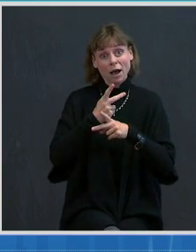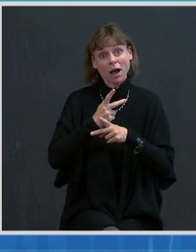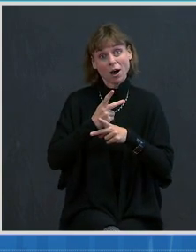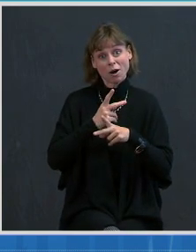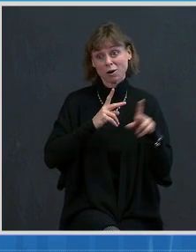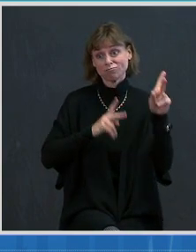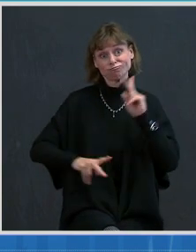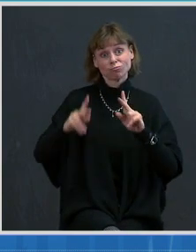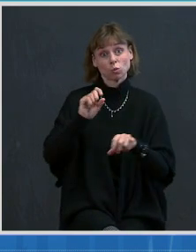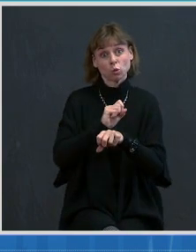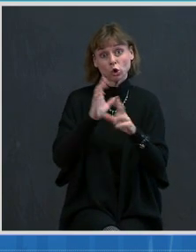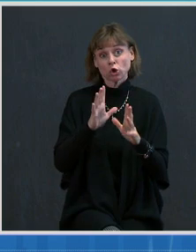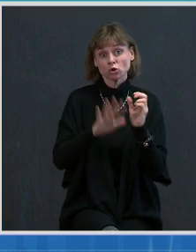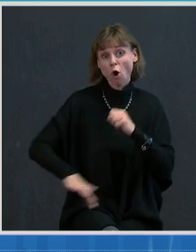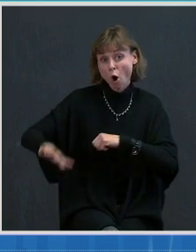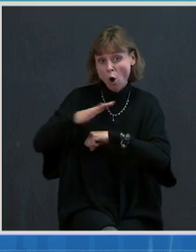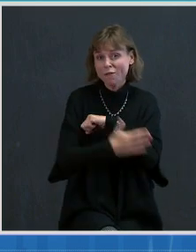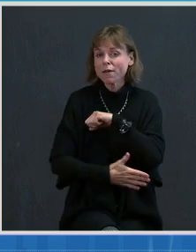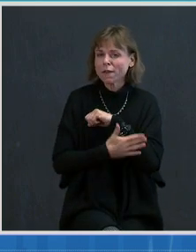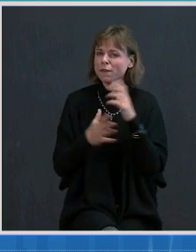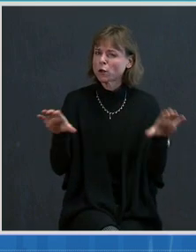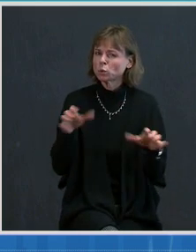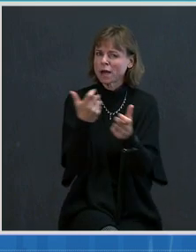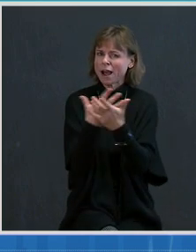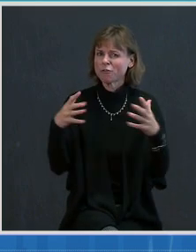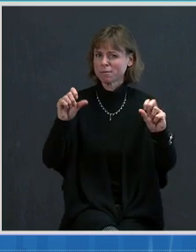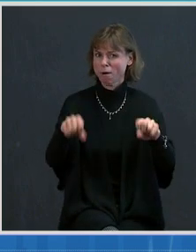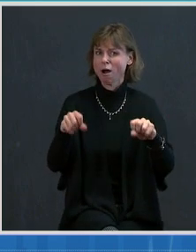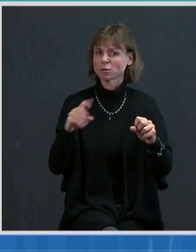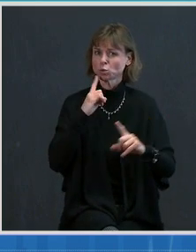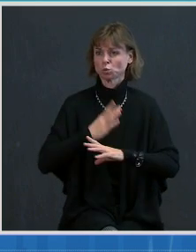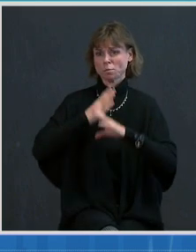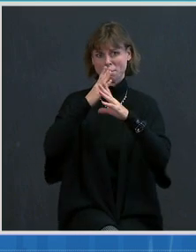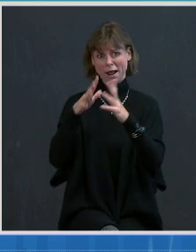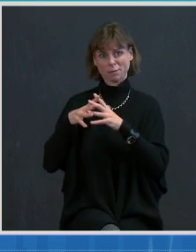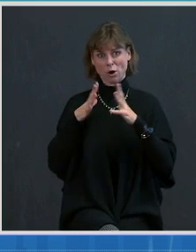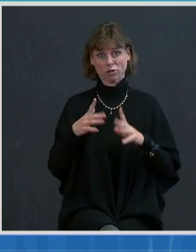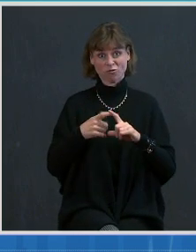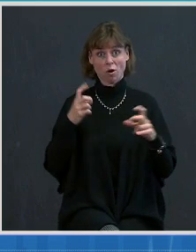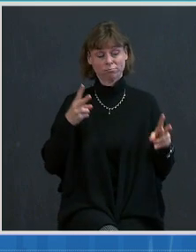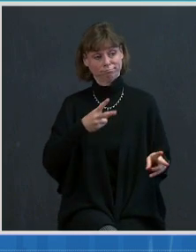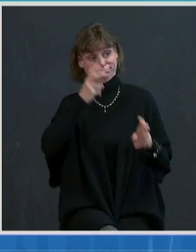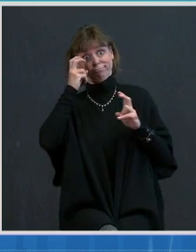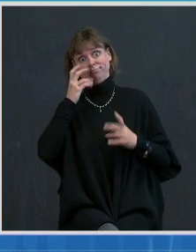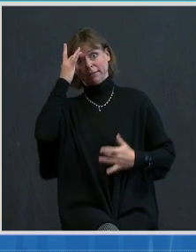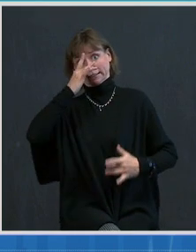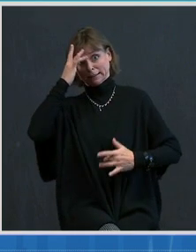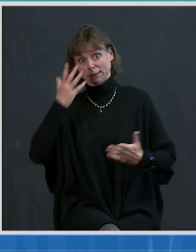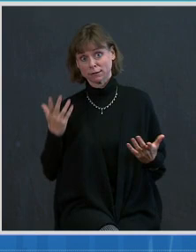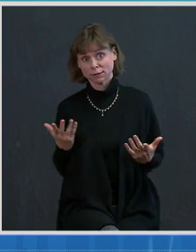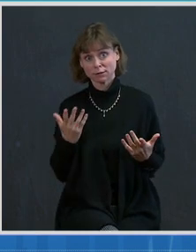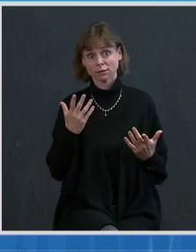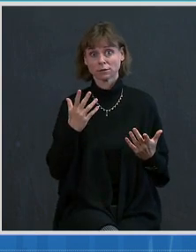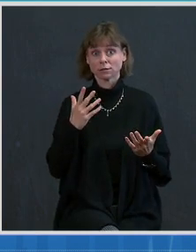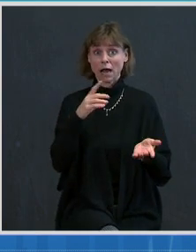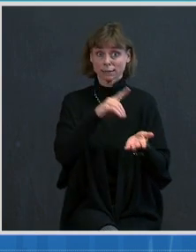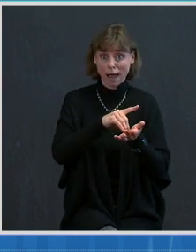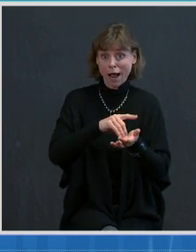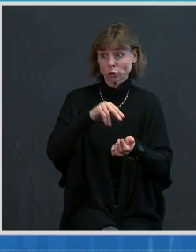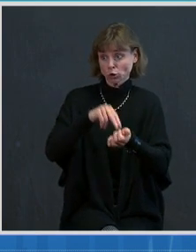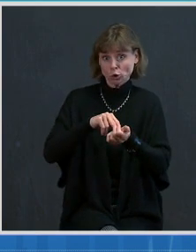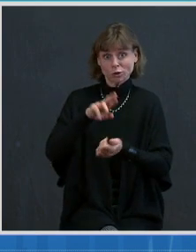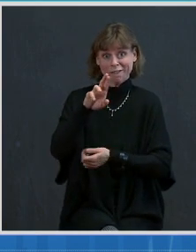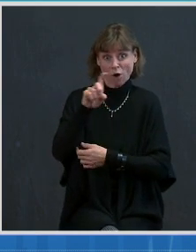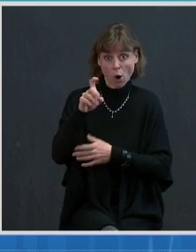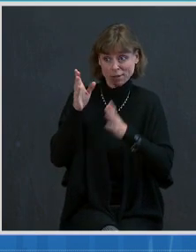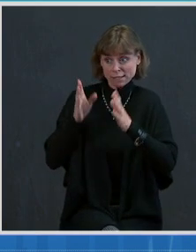to protect Americans from getting this infectious disease. Doctors, nurses, and pharmacists are working around the